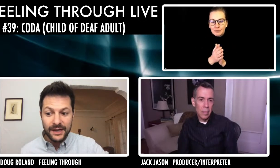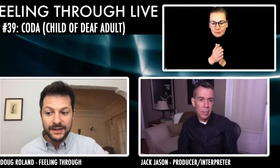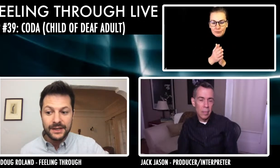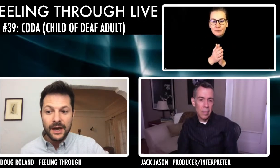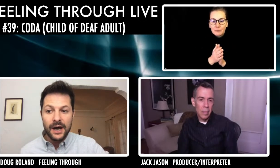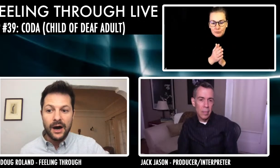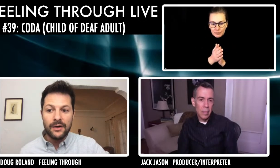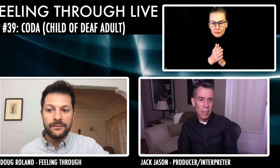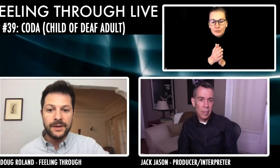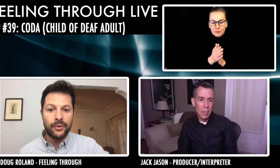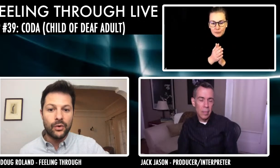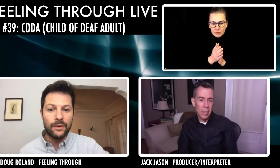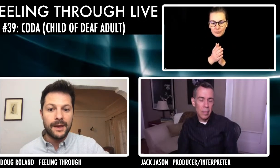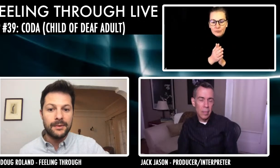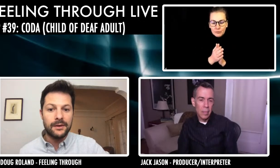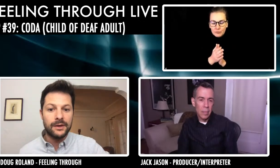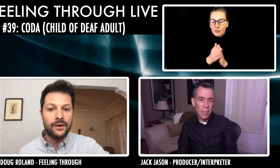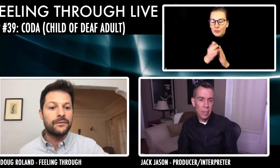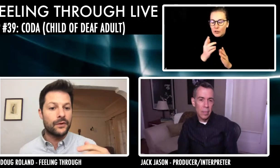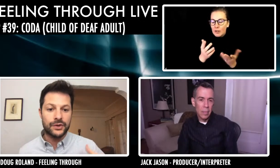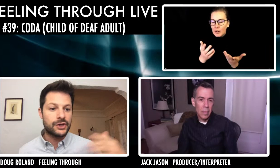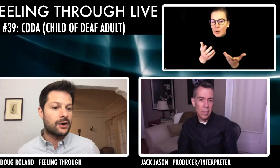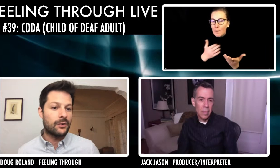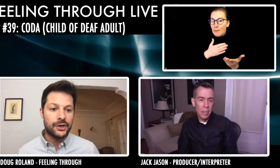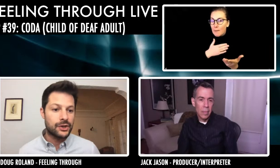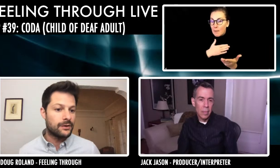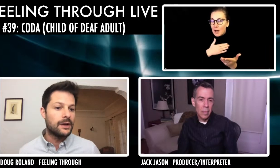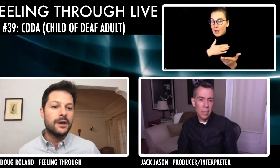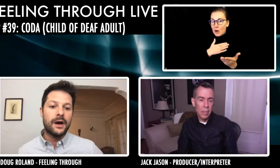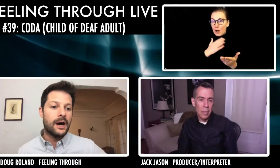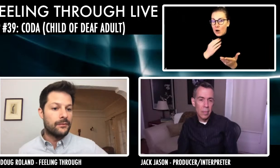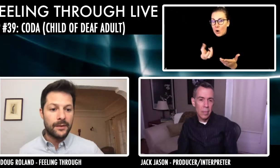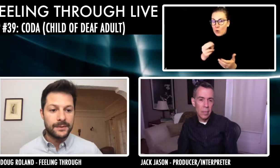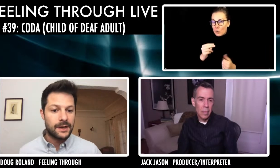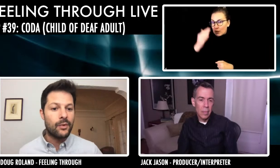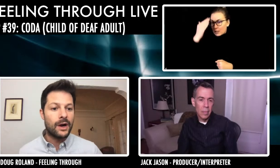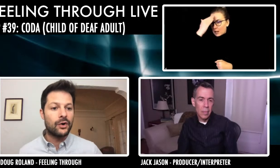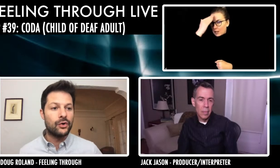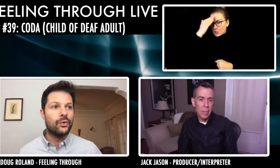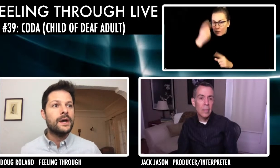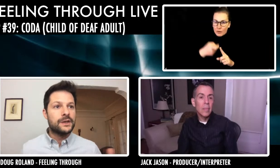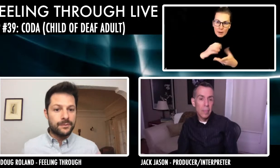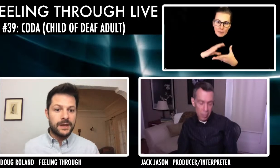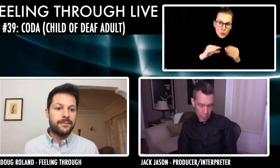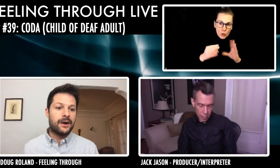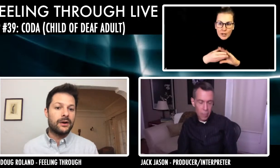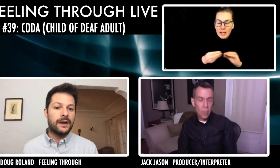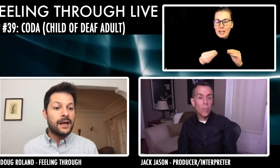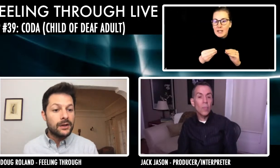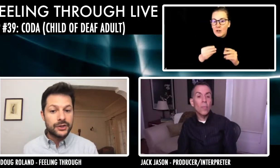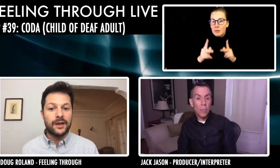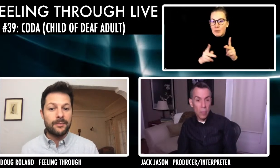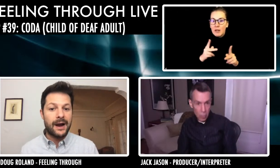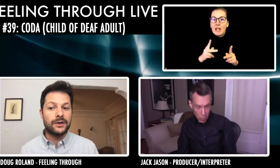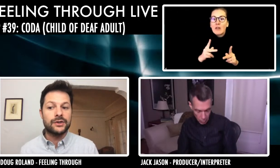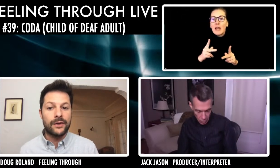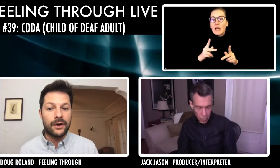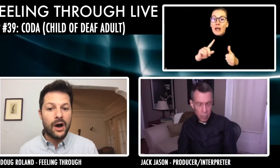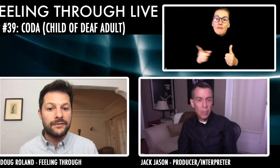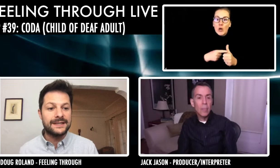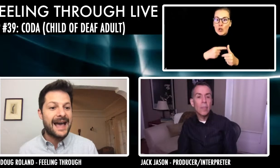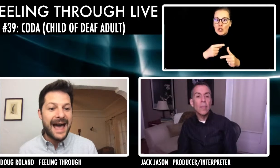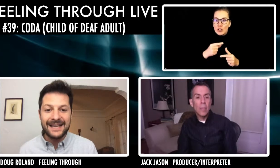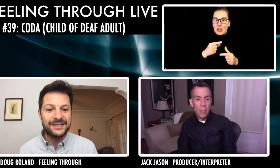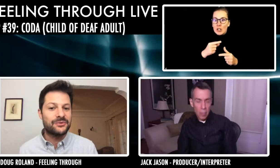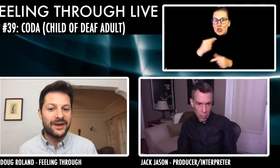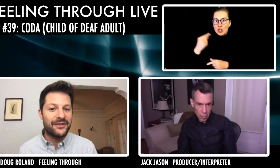stories of people who are maybe, you know, first generation, um, from somewhere who speak better English than their parents. So they're